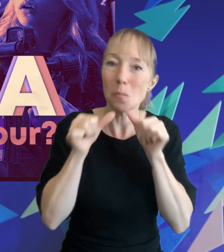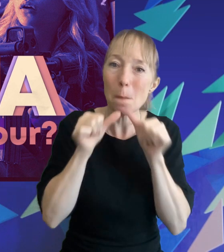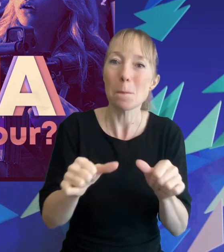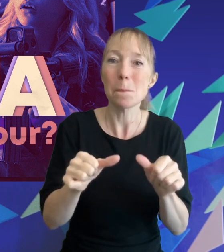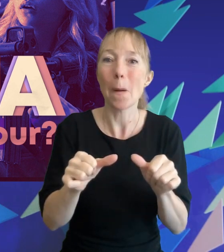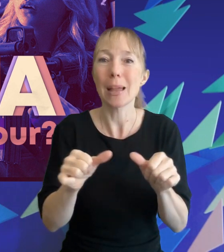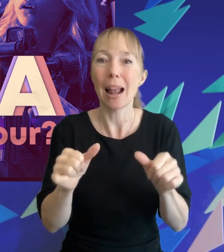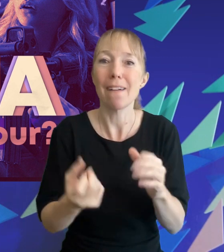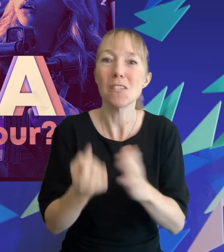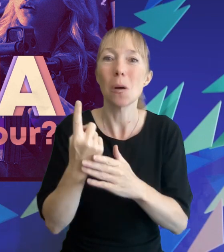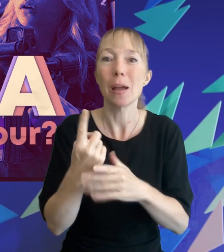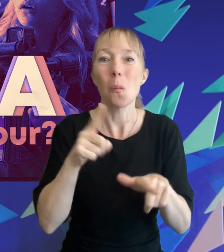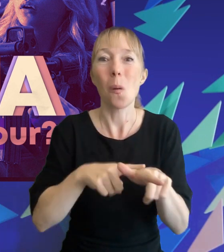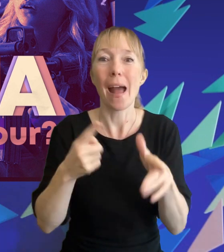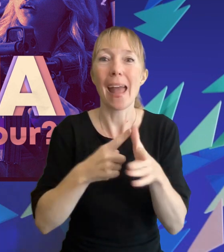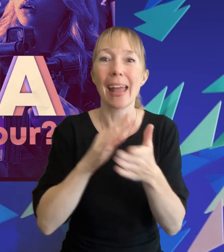dystopian genre